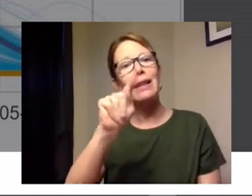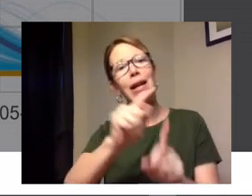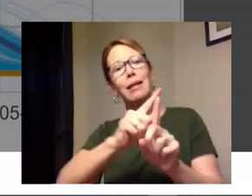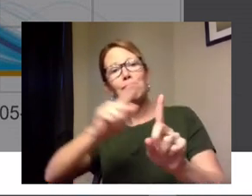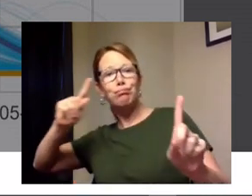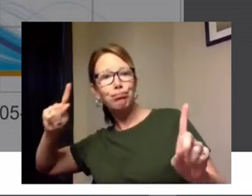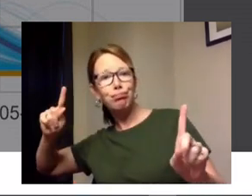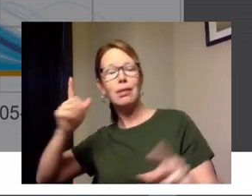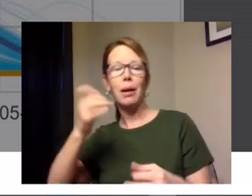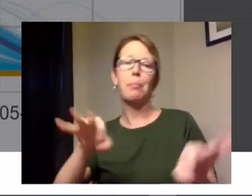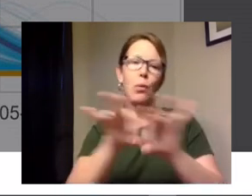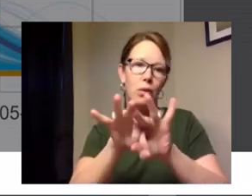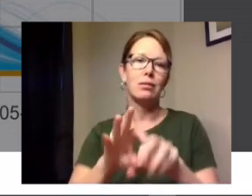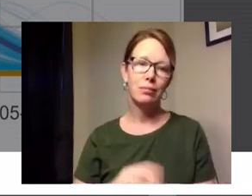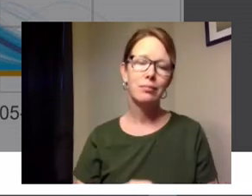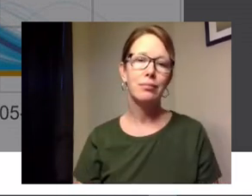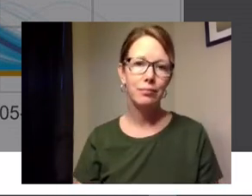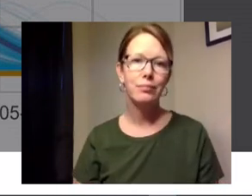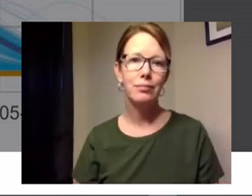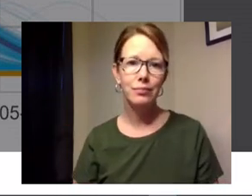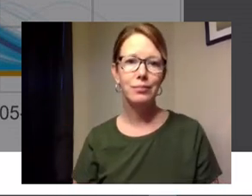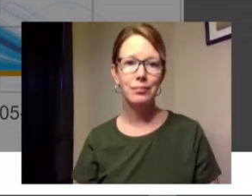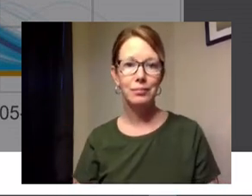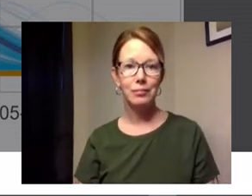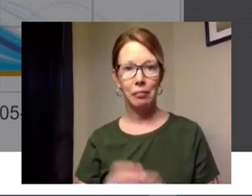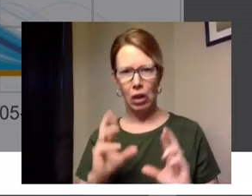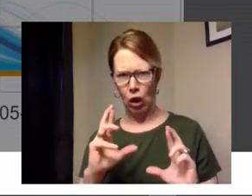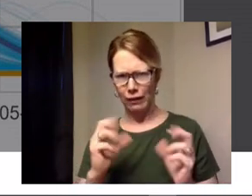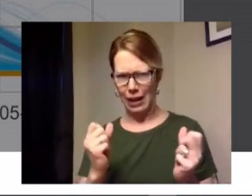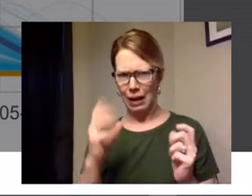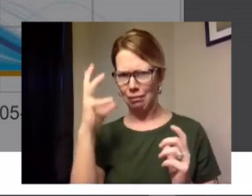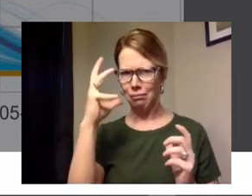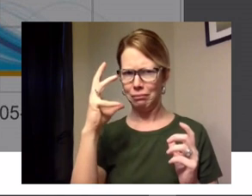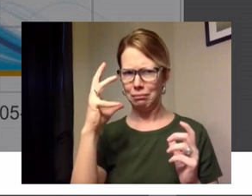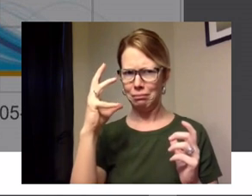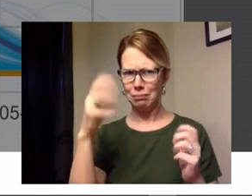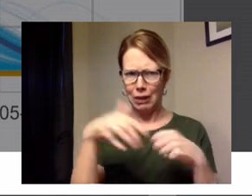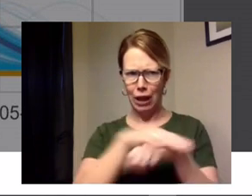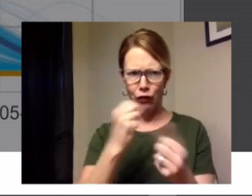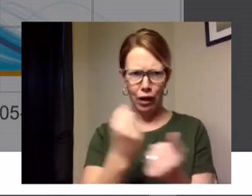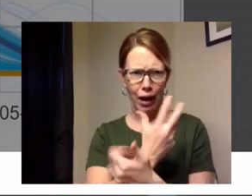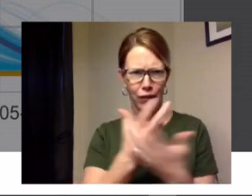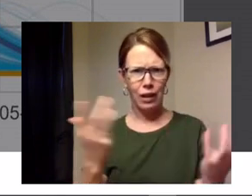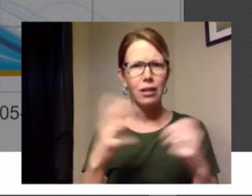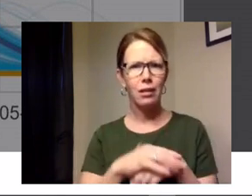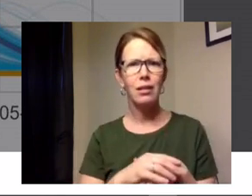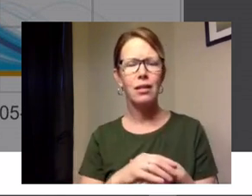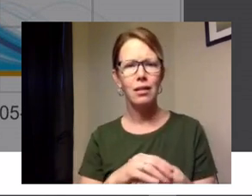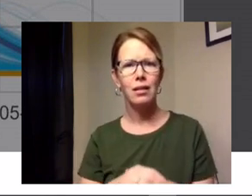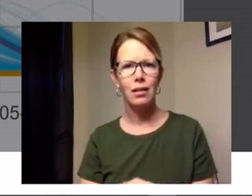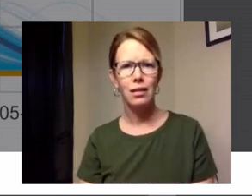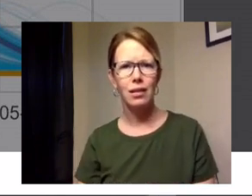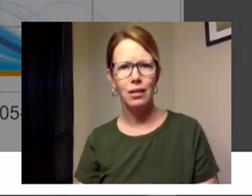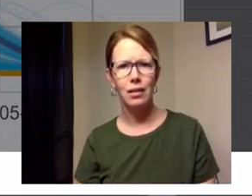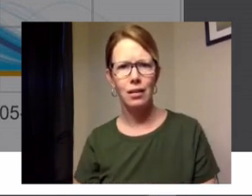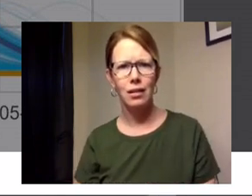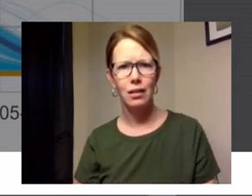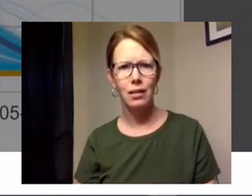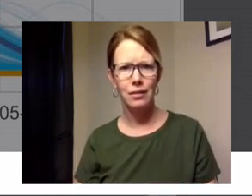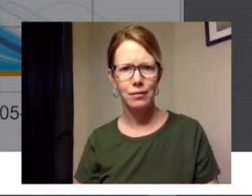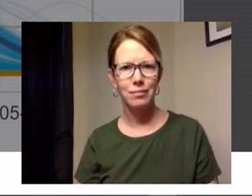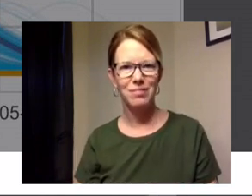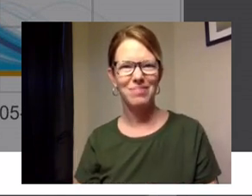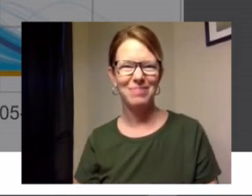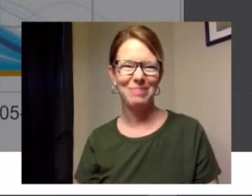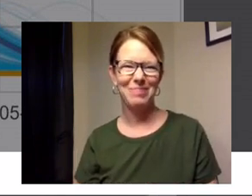so hopefully i've uh covered what you couldn't hear and if not everything i said was absolutely uh riveting